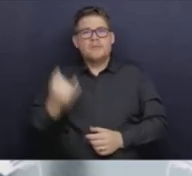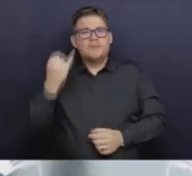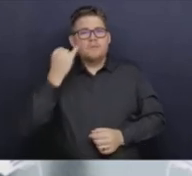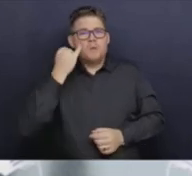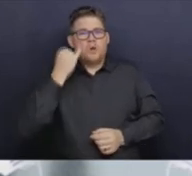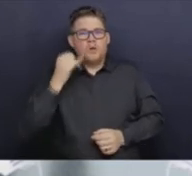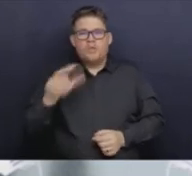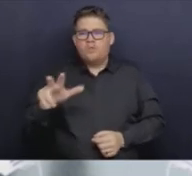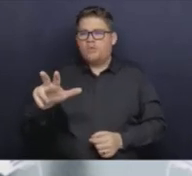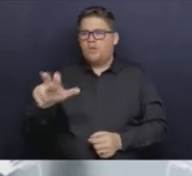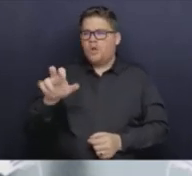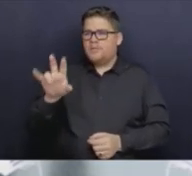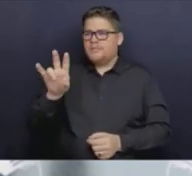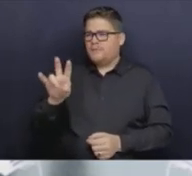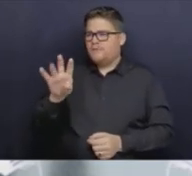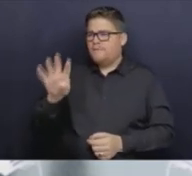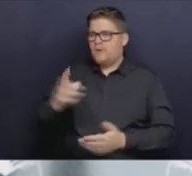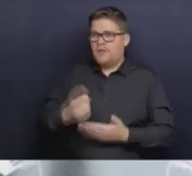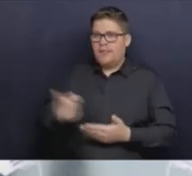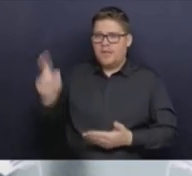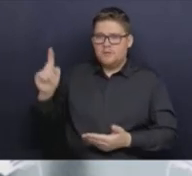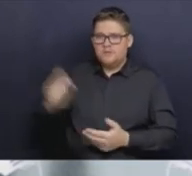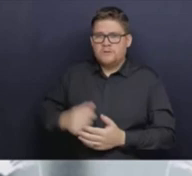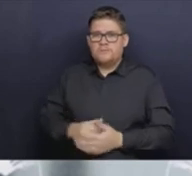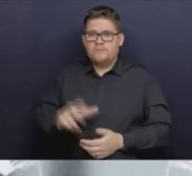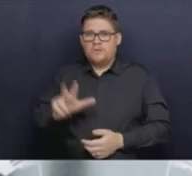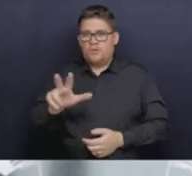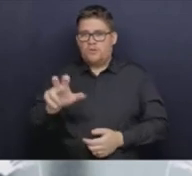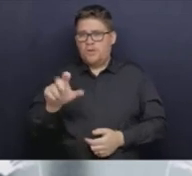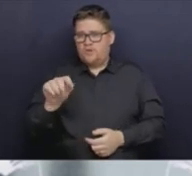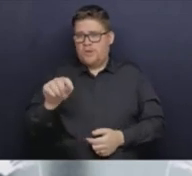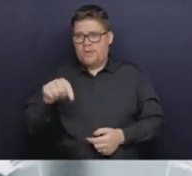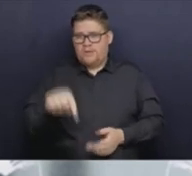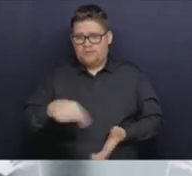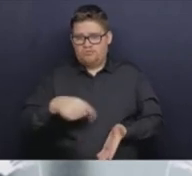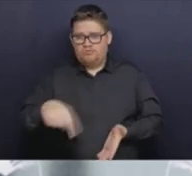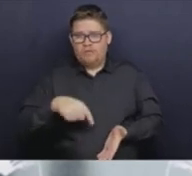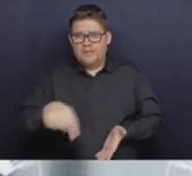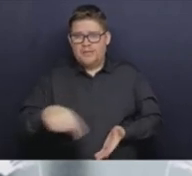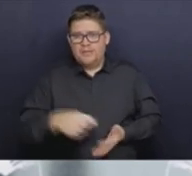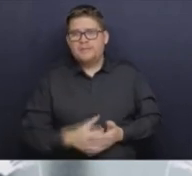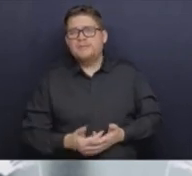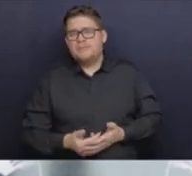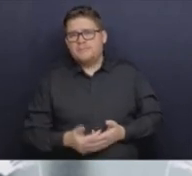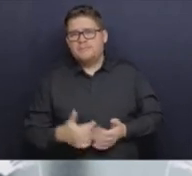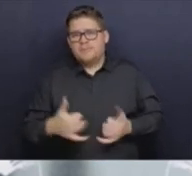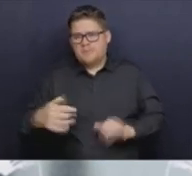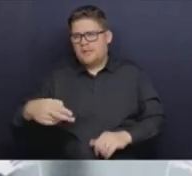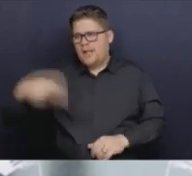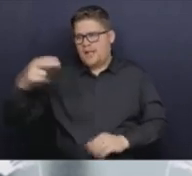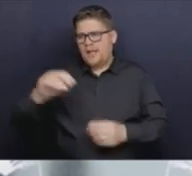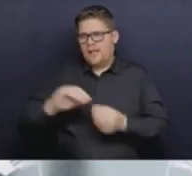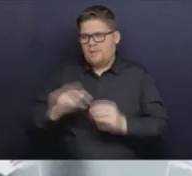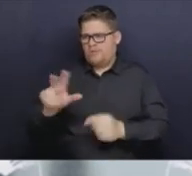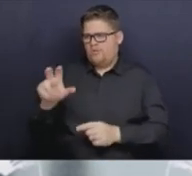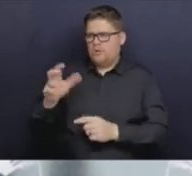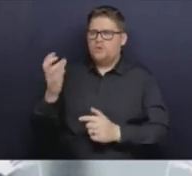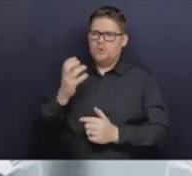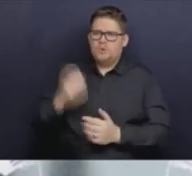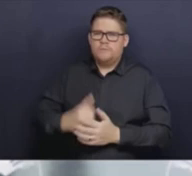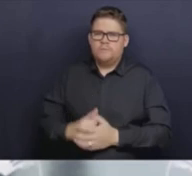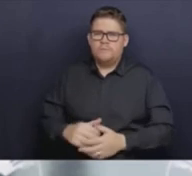week, 320 is still a significant number equally for RSV. Influenza has gone down in the system. So